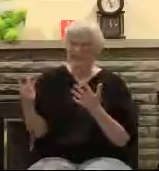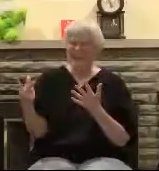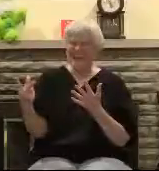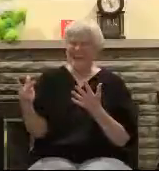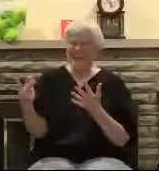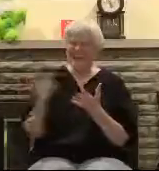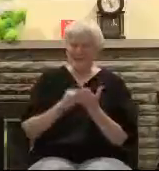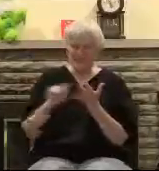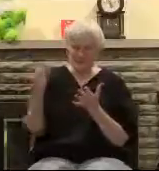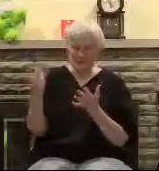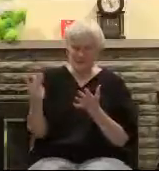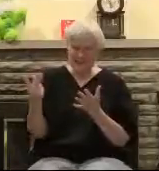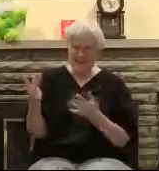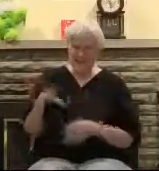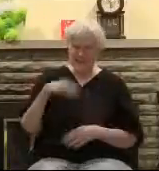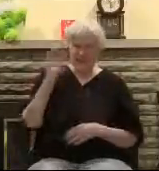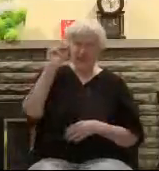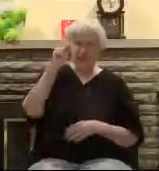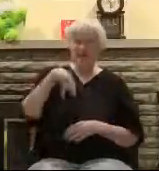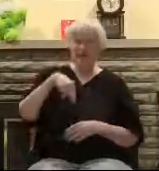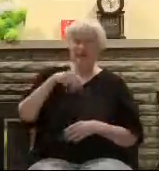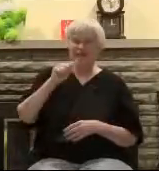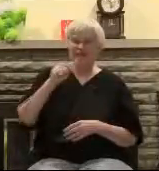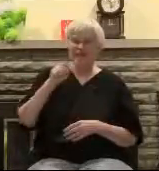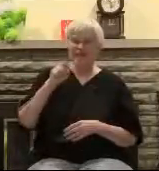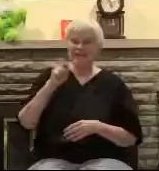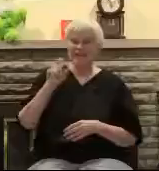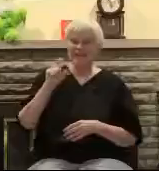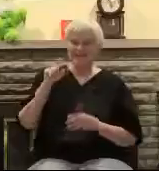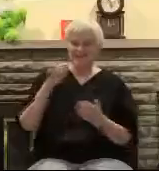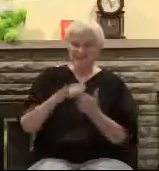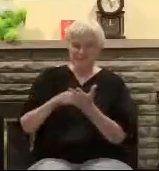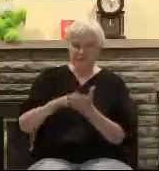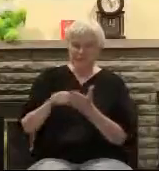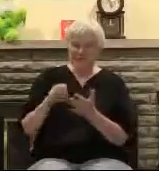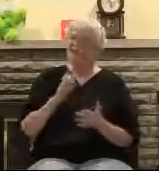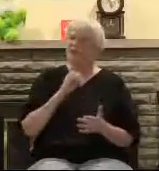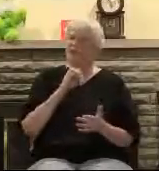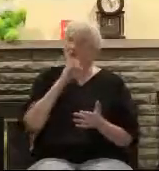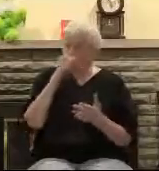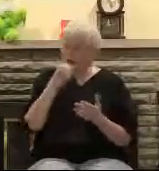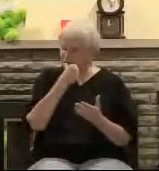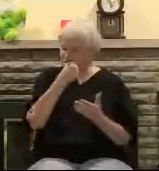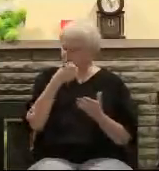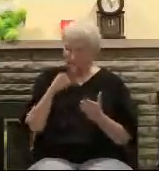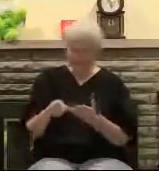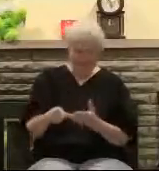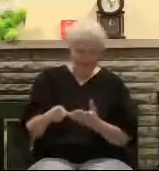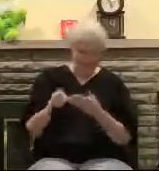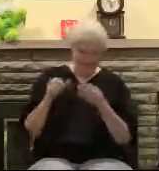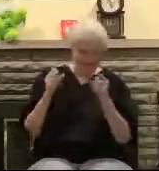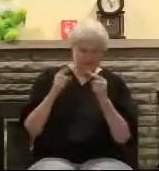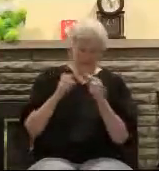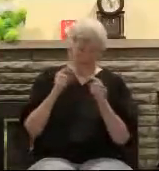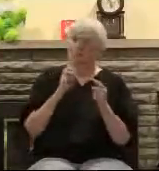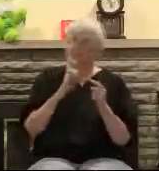3, Paul wrote a letter to real human beings in a place, a city called